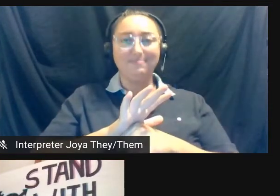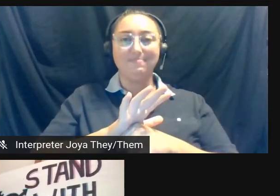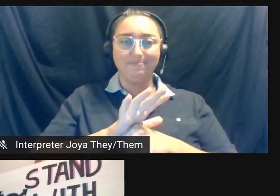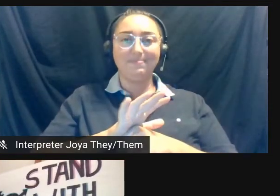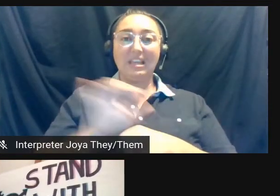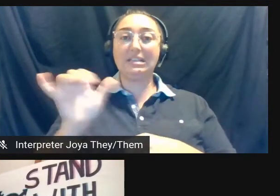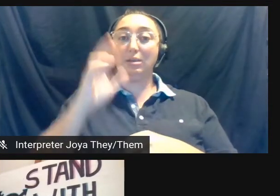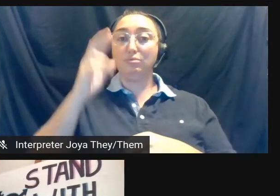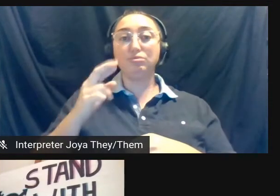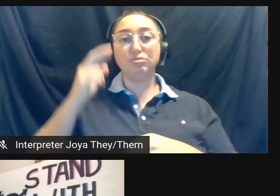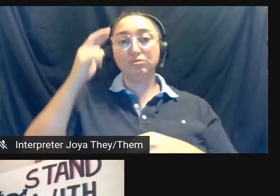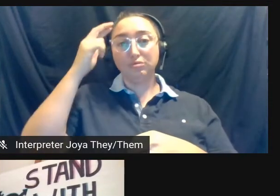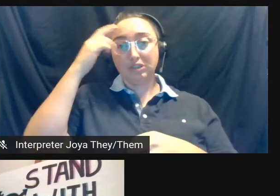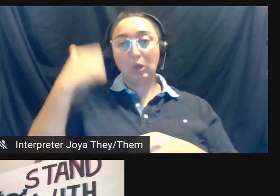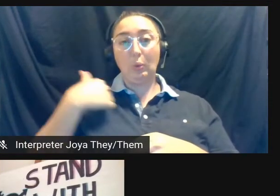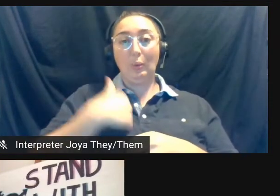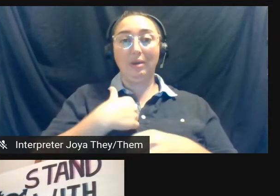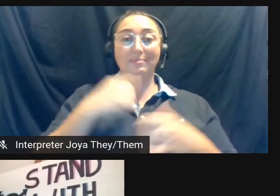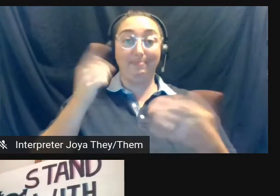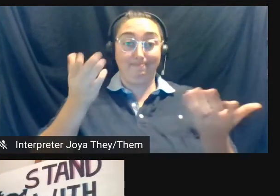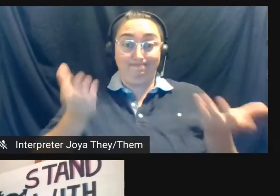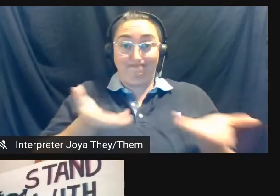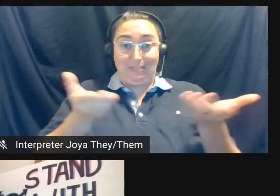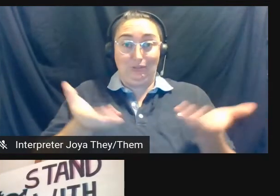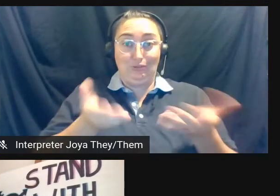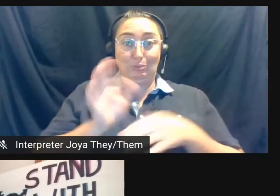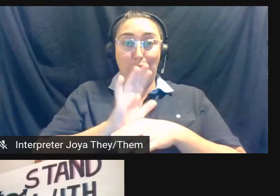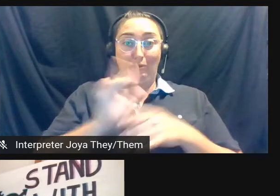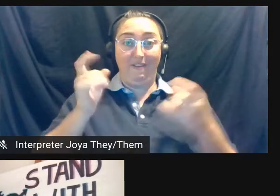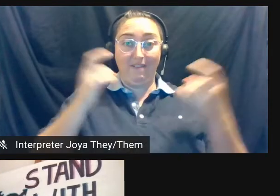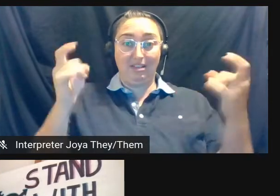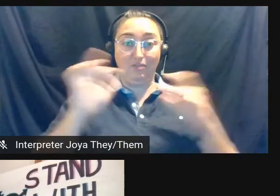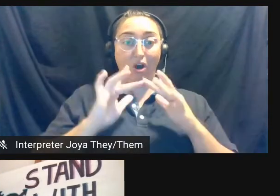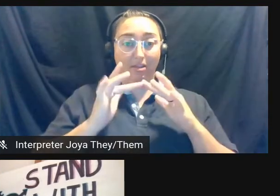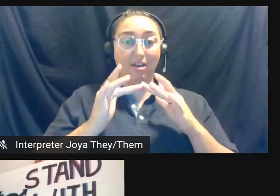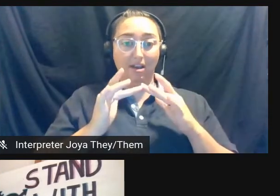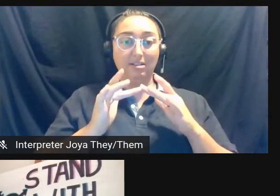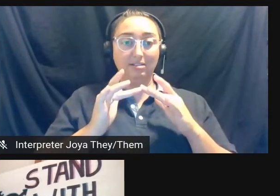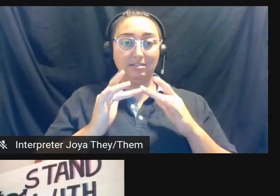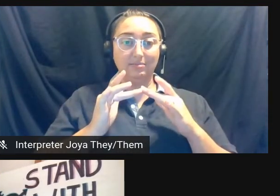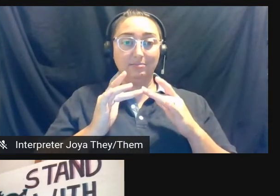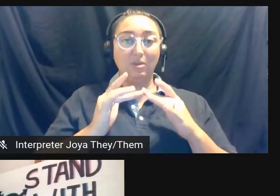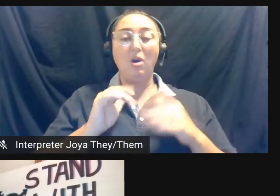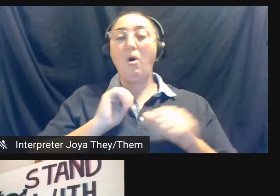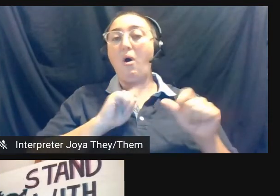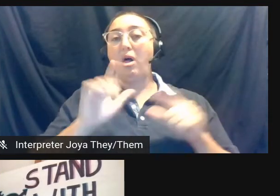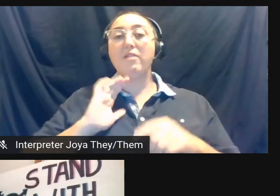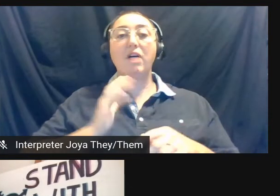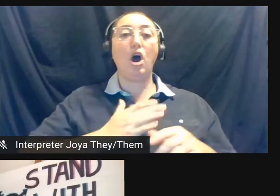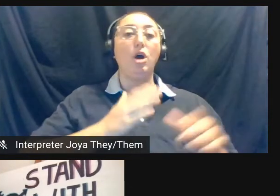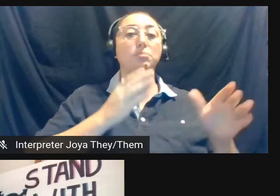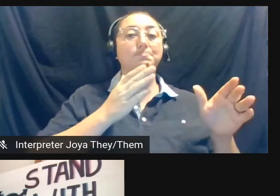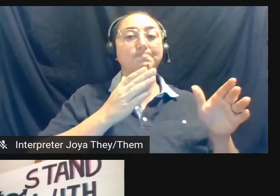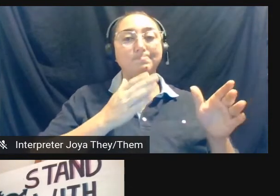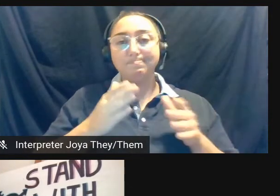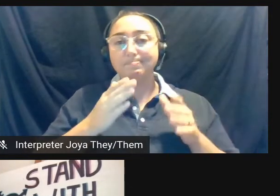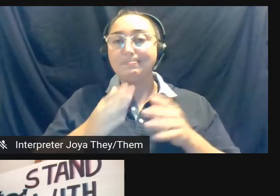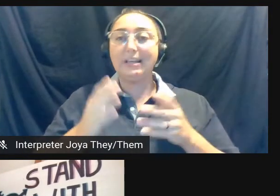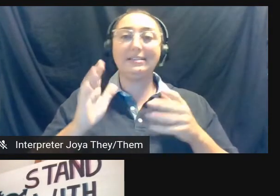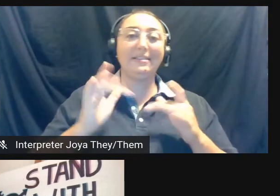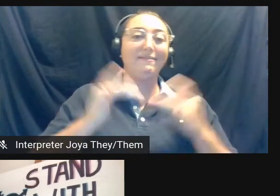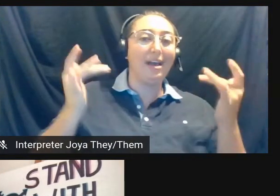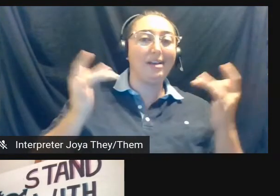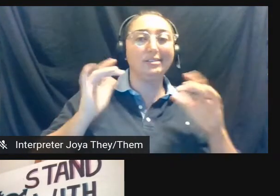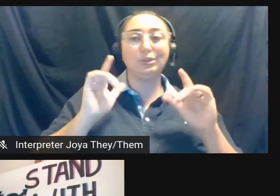doing this film festival online. All of our programming, however, has moved online. So